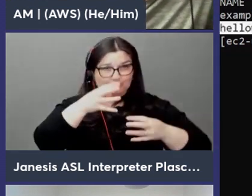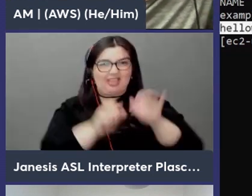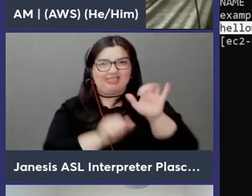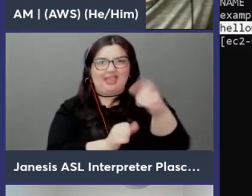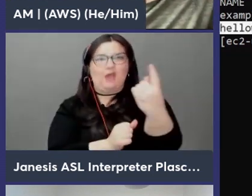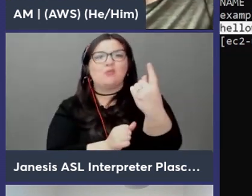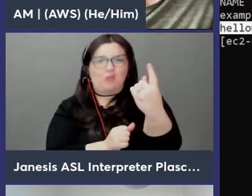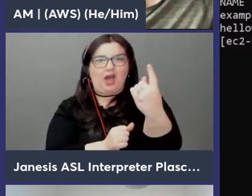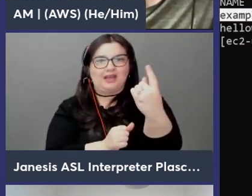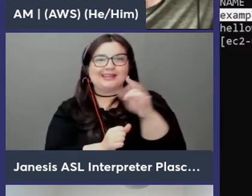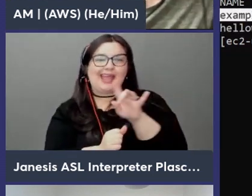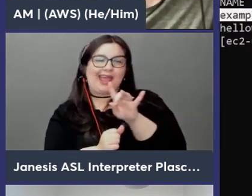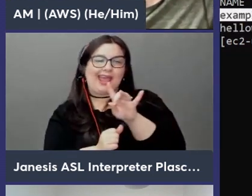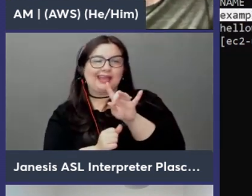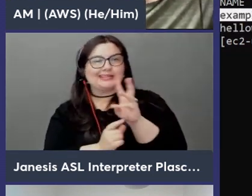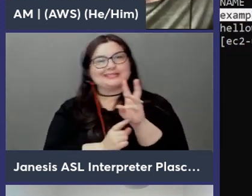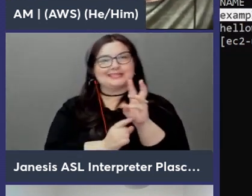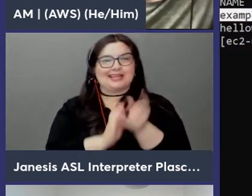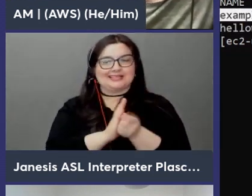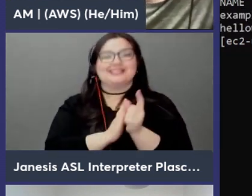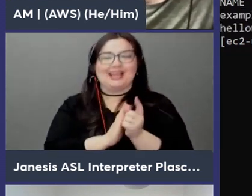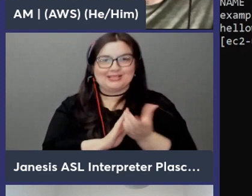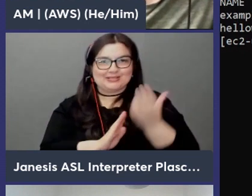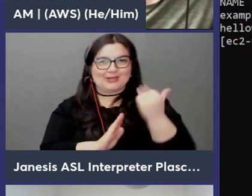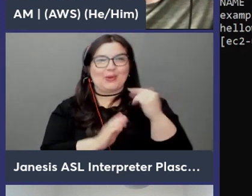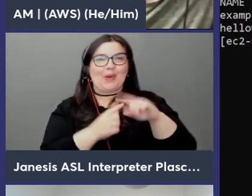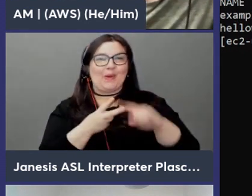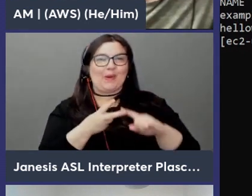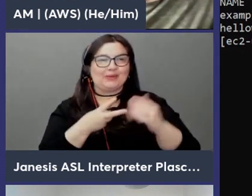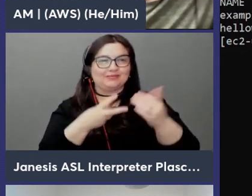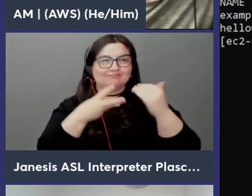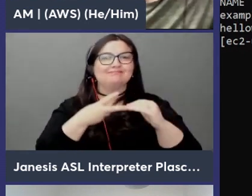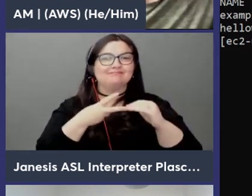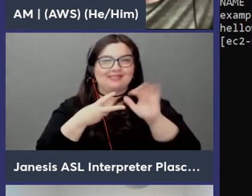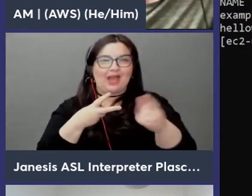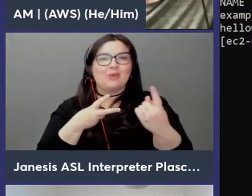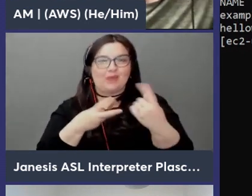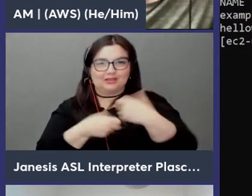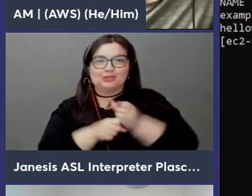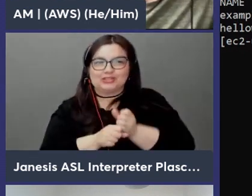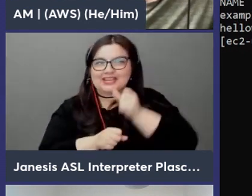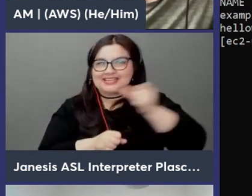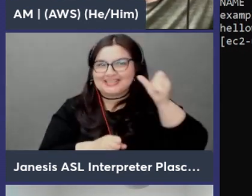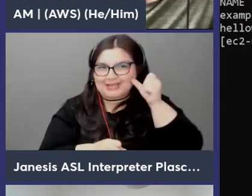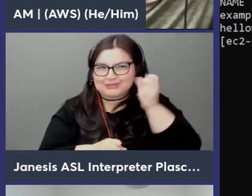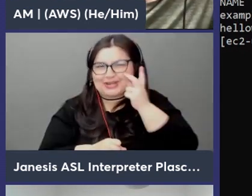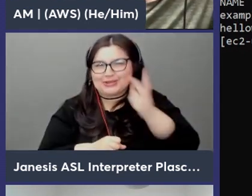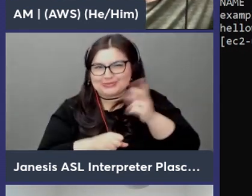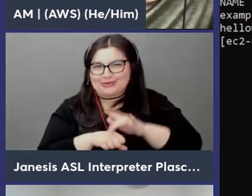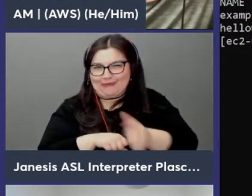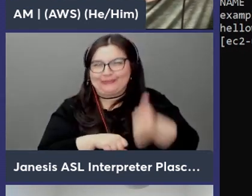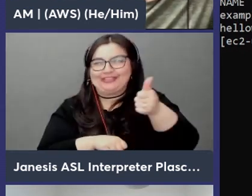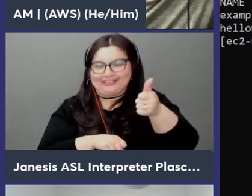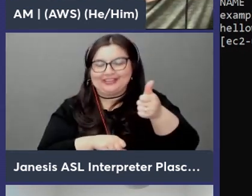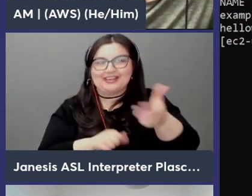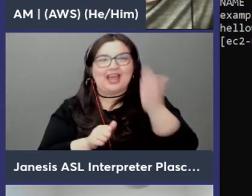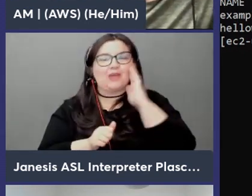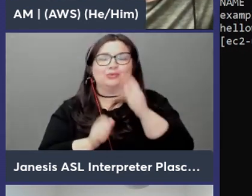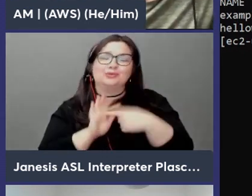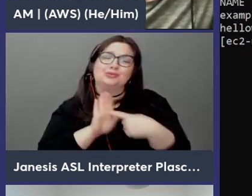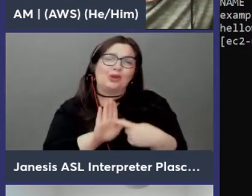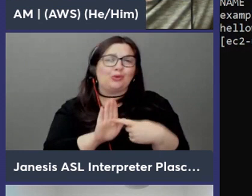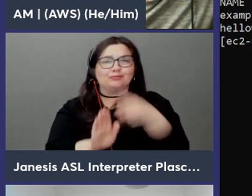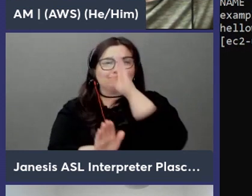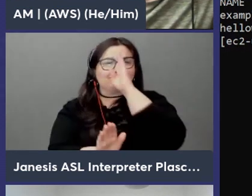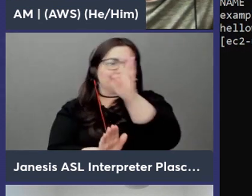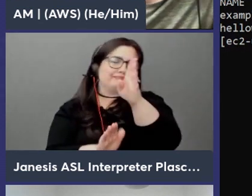86 seconds ago this one's the one that i created yesterday uh that you saw earlier uh i'm gonna show how straightforward it is if